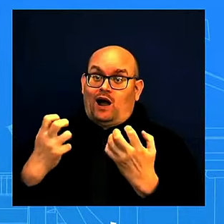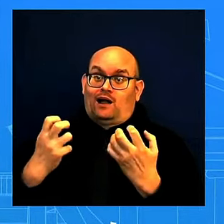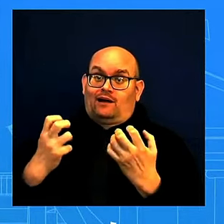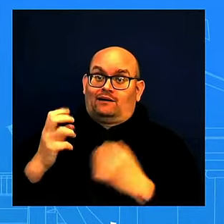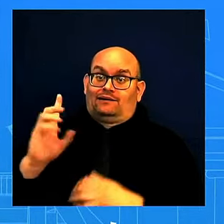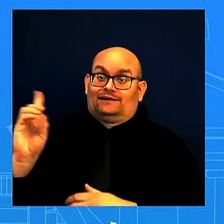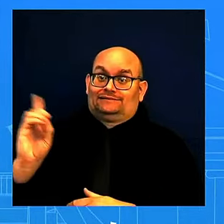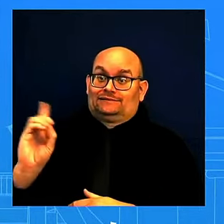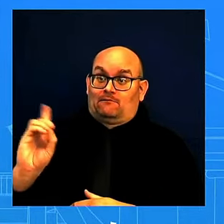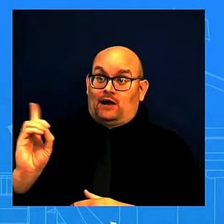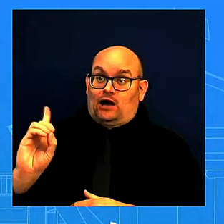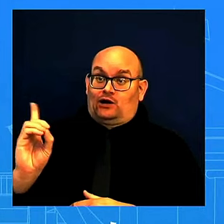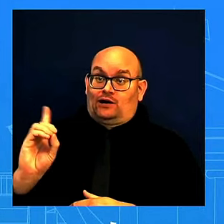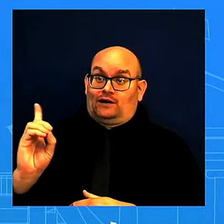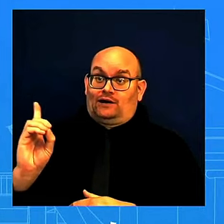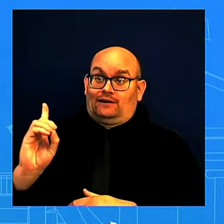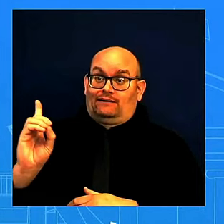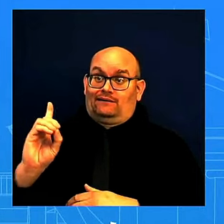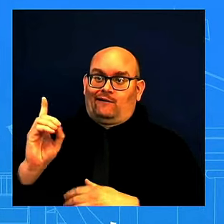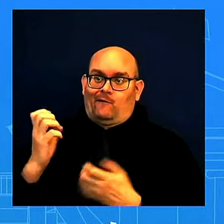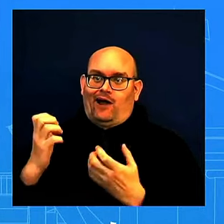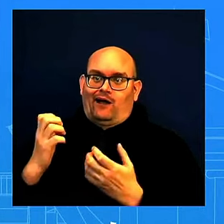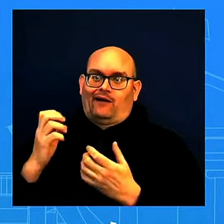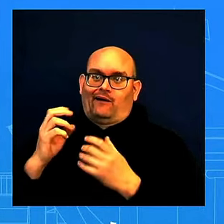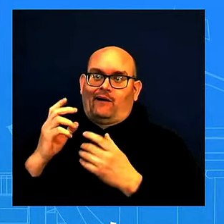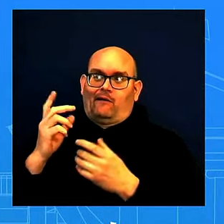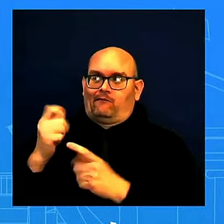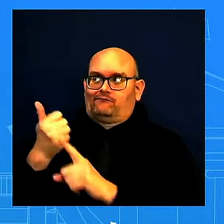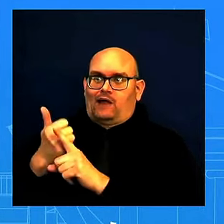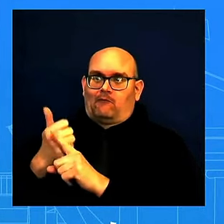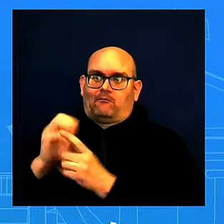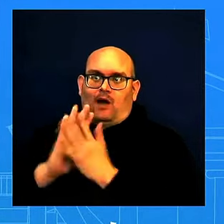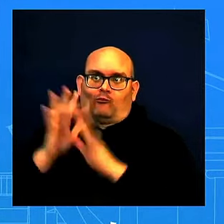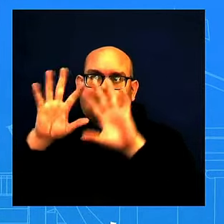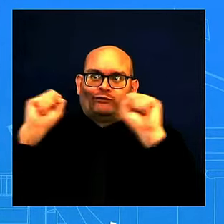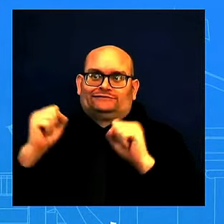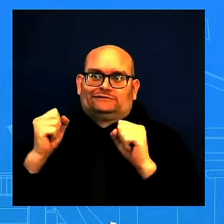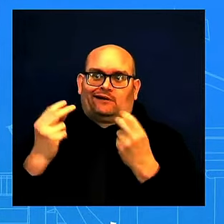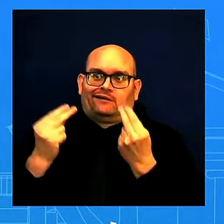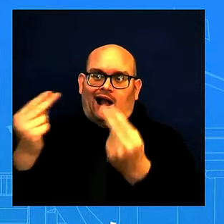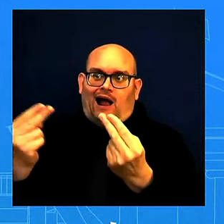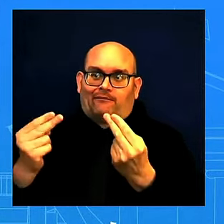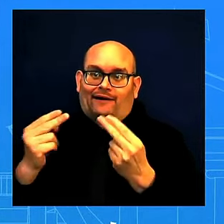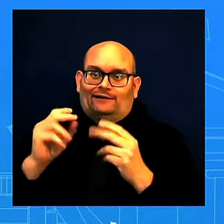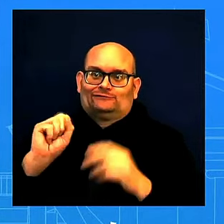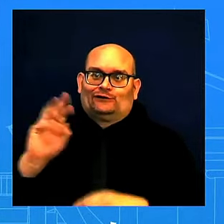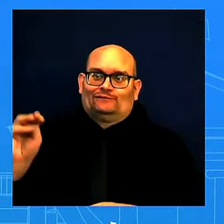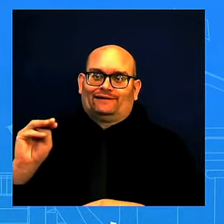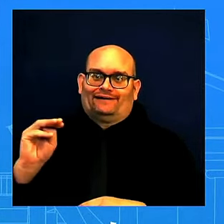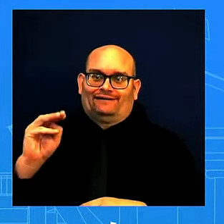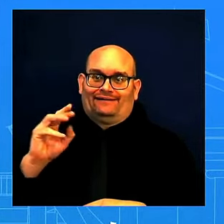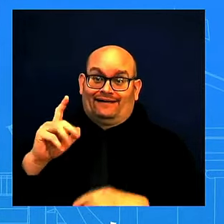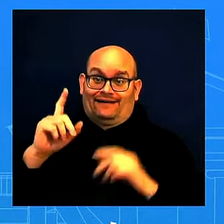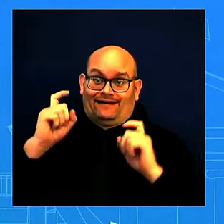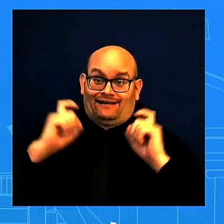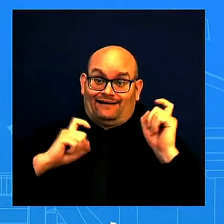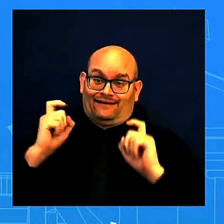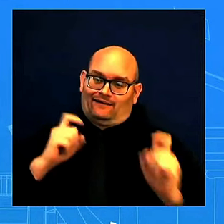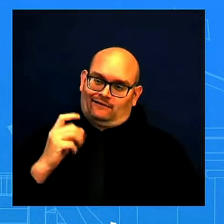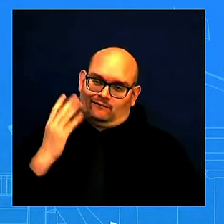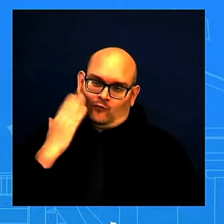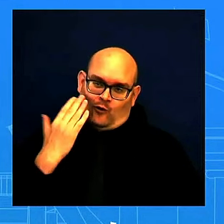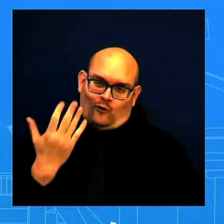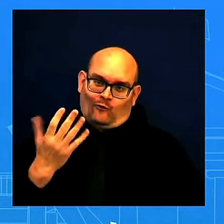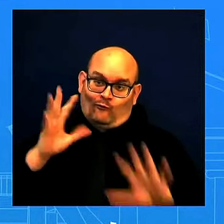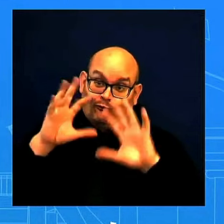out on social media. Does the President... I see your reaction. That's why I want to ask you this. Does the President in any way lament his